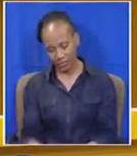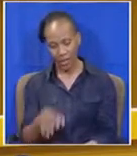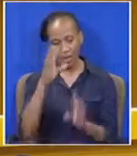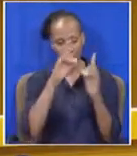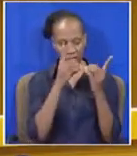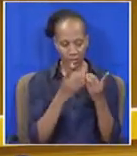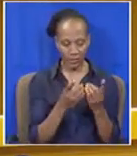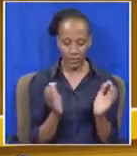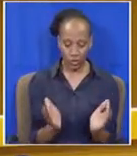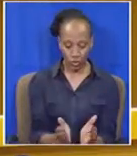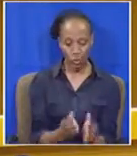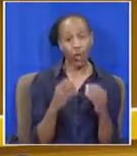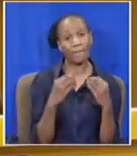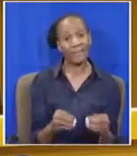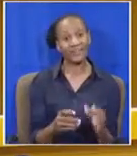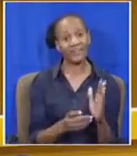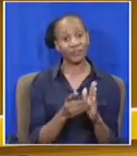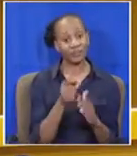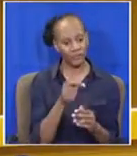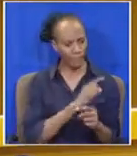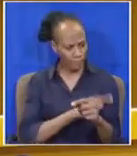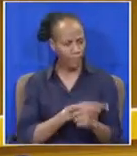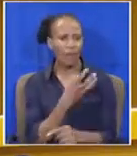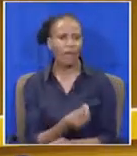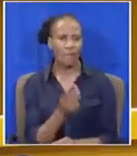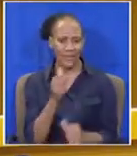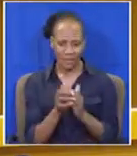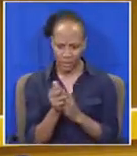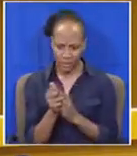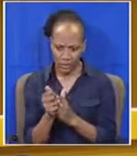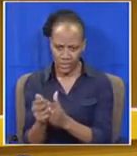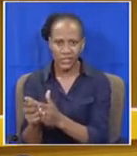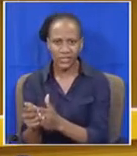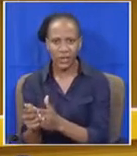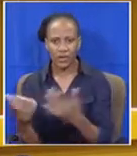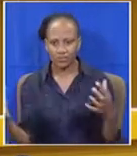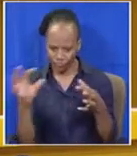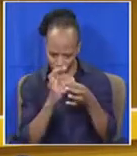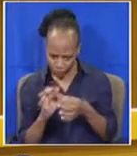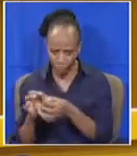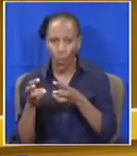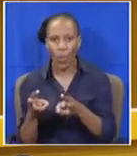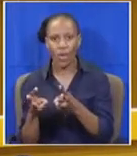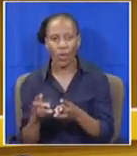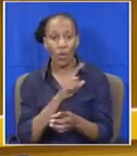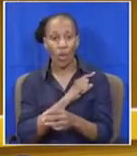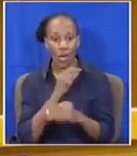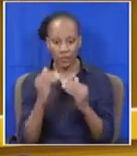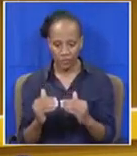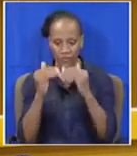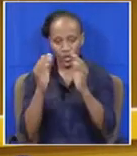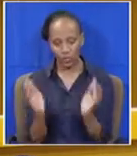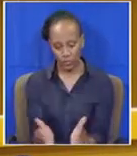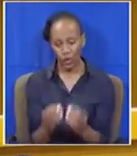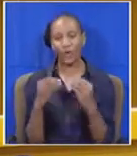Business Development is mandated to lead an integrated approach to promote and develop of small businesses